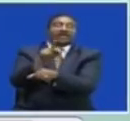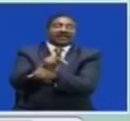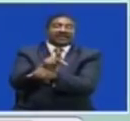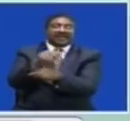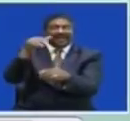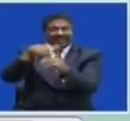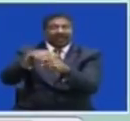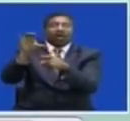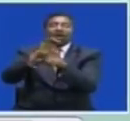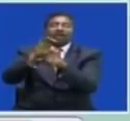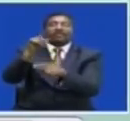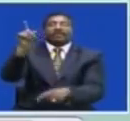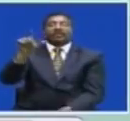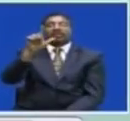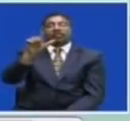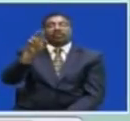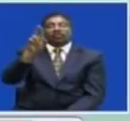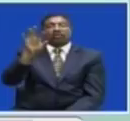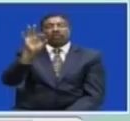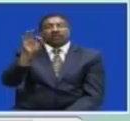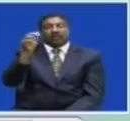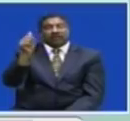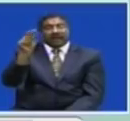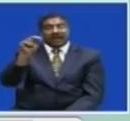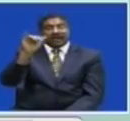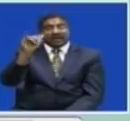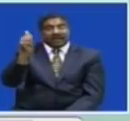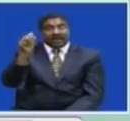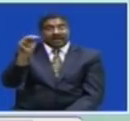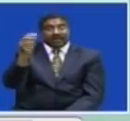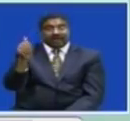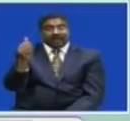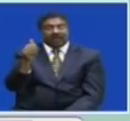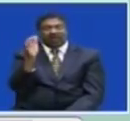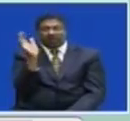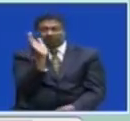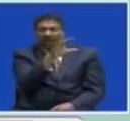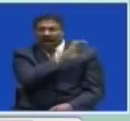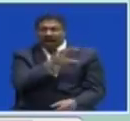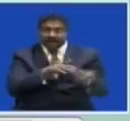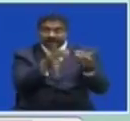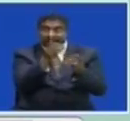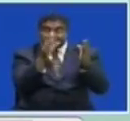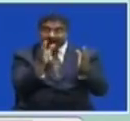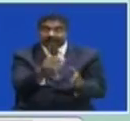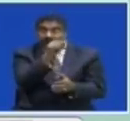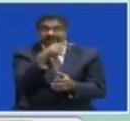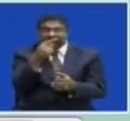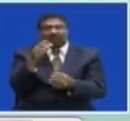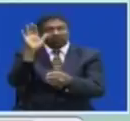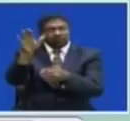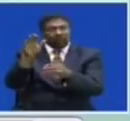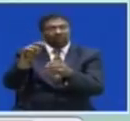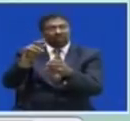Lufanyama On the copper belt Zhang Tiam Dairy Zambia Director Gillian Jibas Says the plant Should start operations